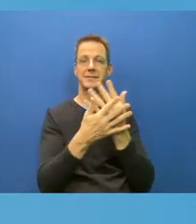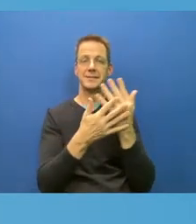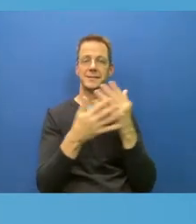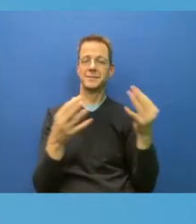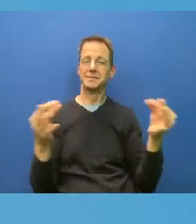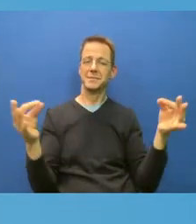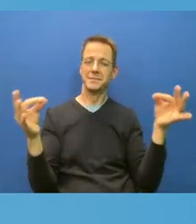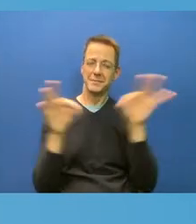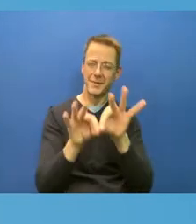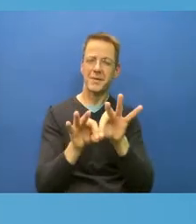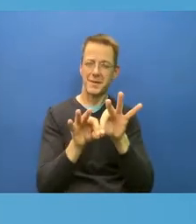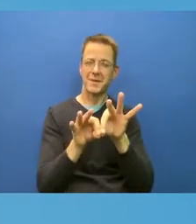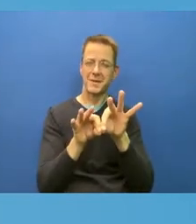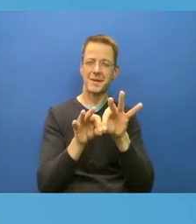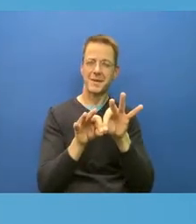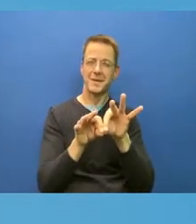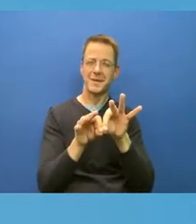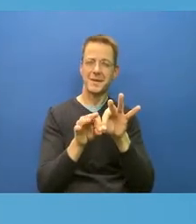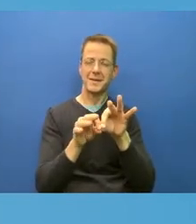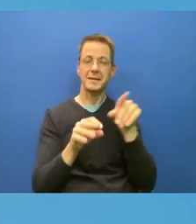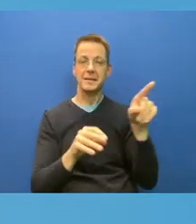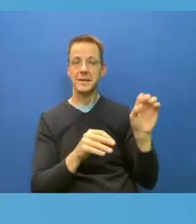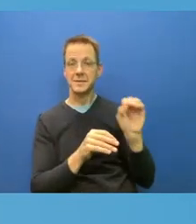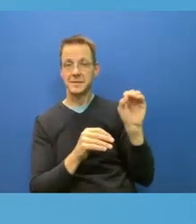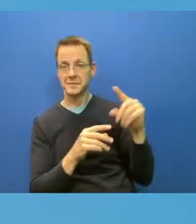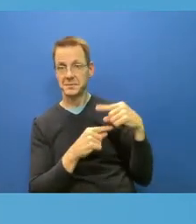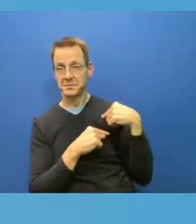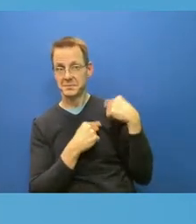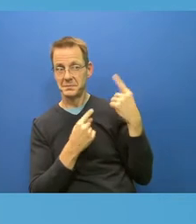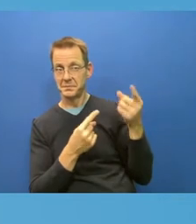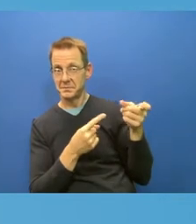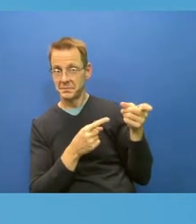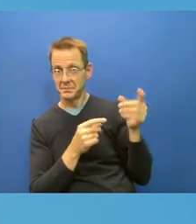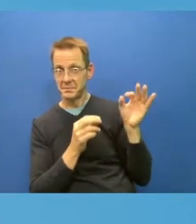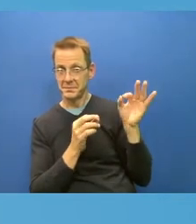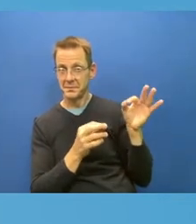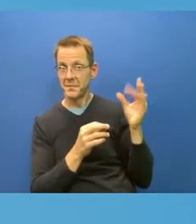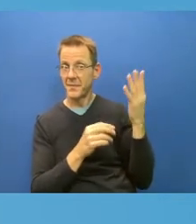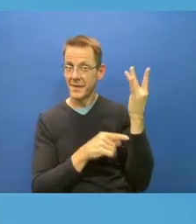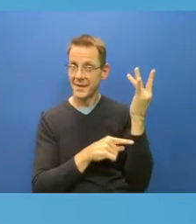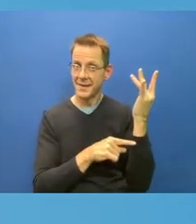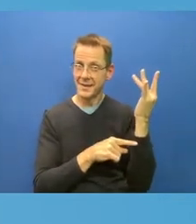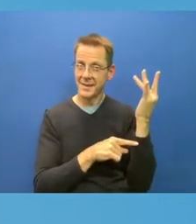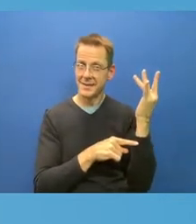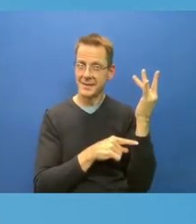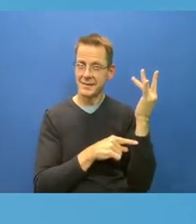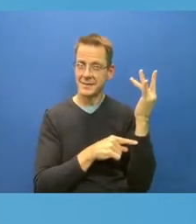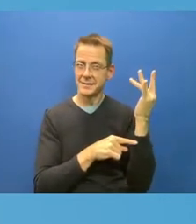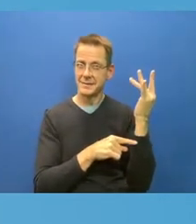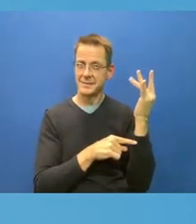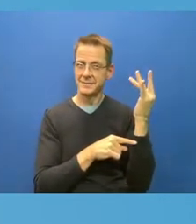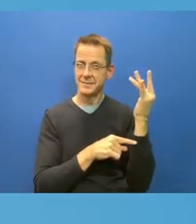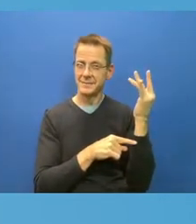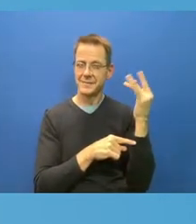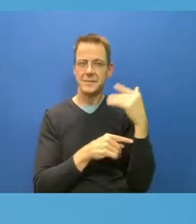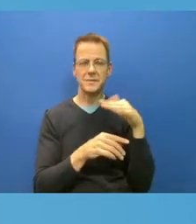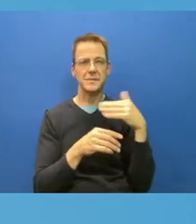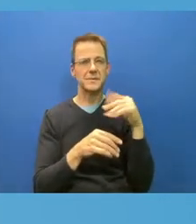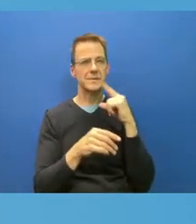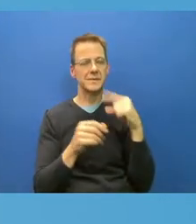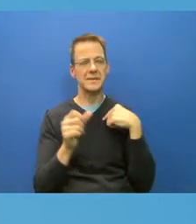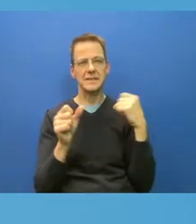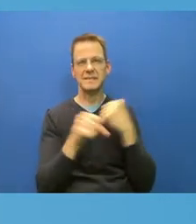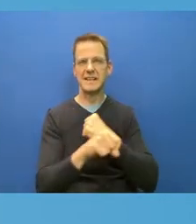to, God help us, kicking and screaming. But we got the message out in Ontario for schools. A lot of educators understand this.